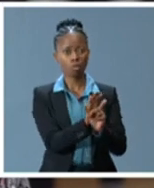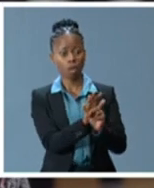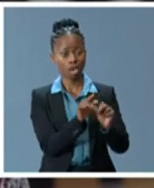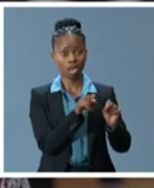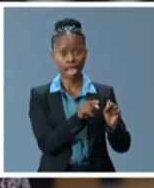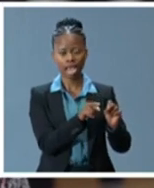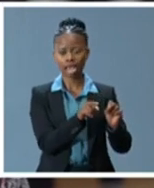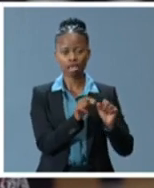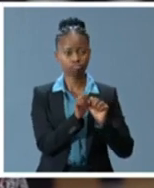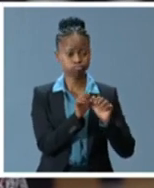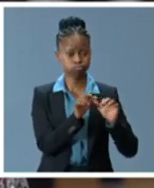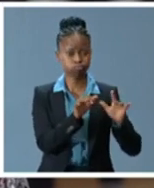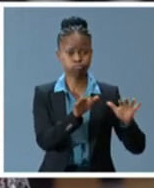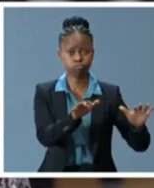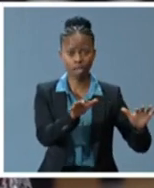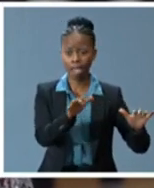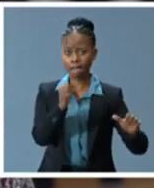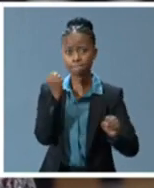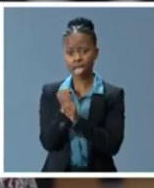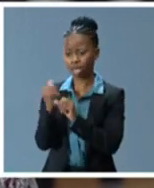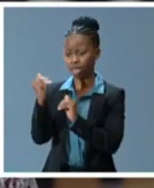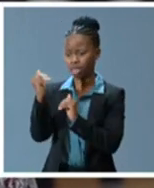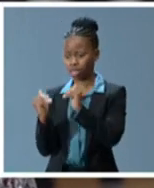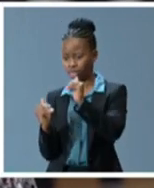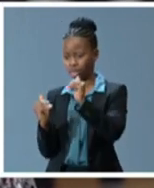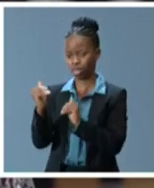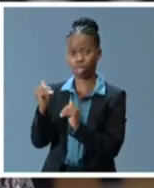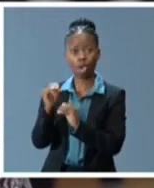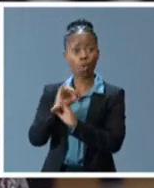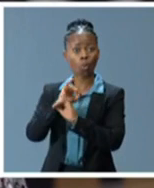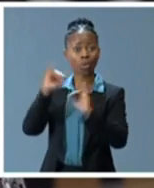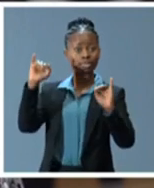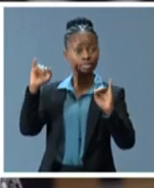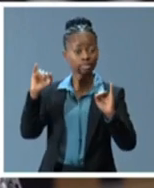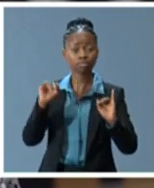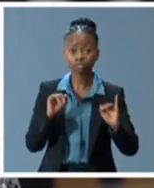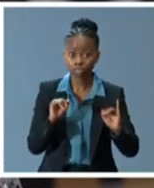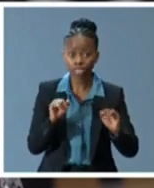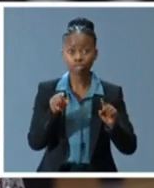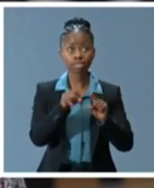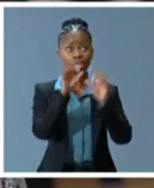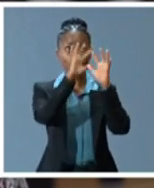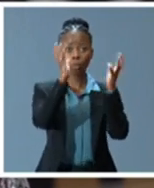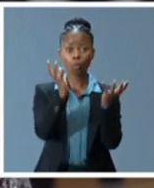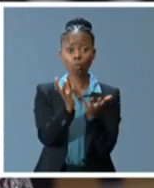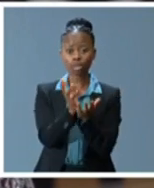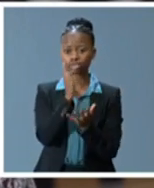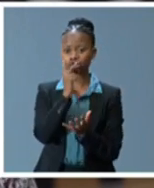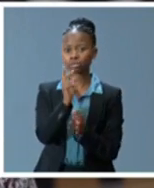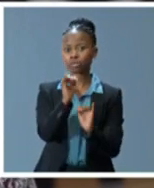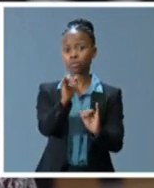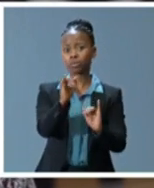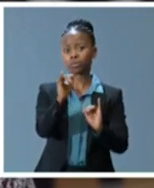with greater visibility across the entire world, not only the resilient reality of that